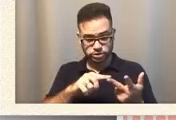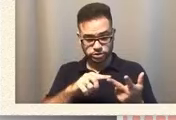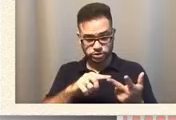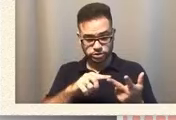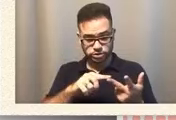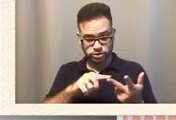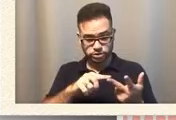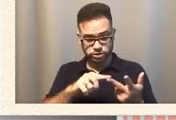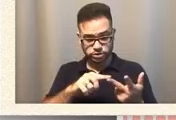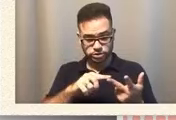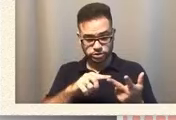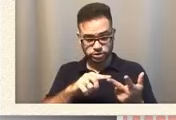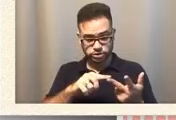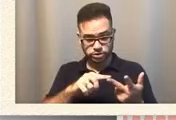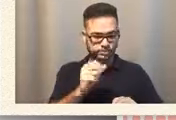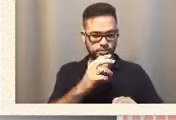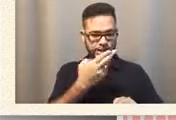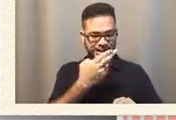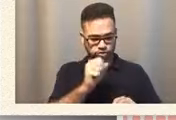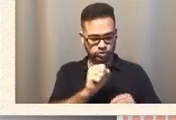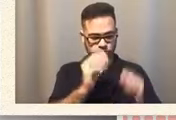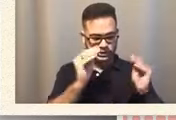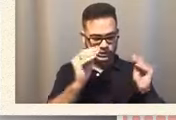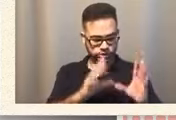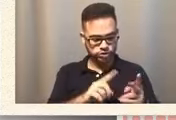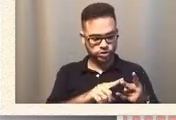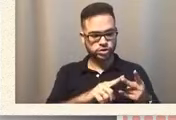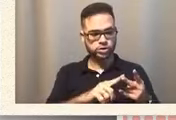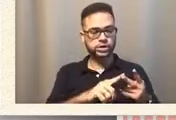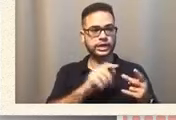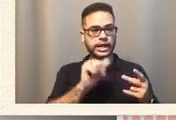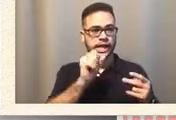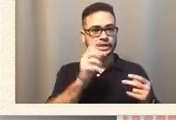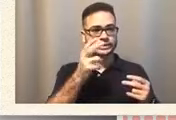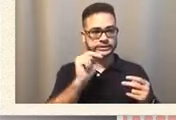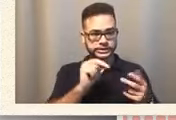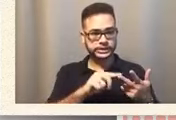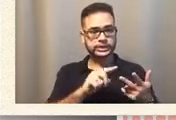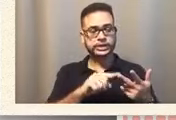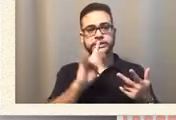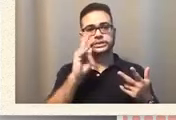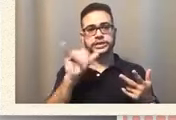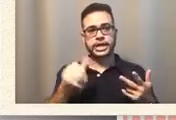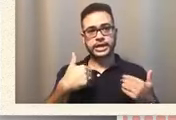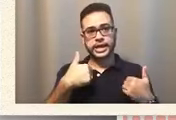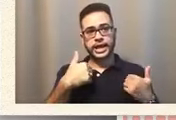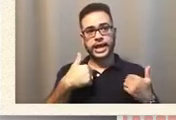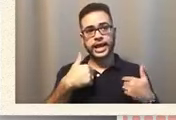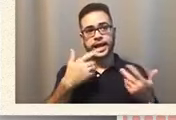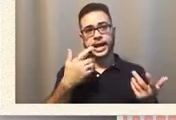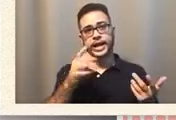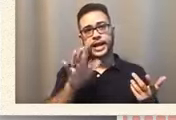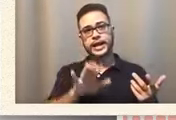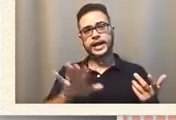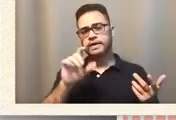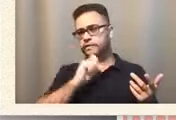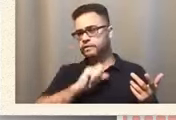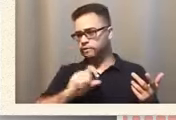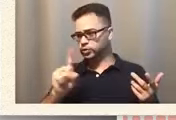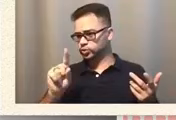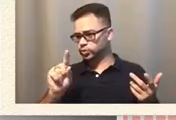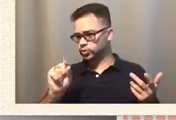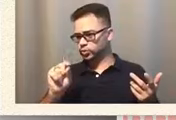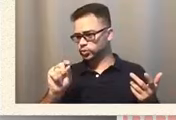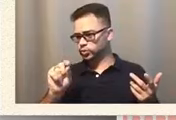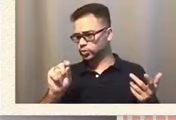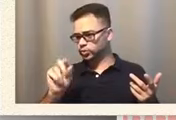her high school teacher is Allison. Kelly has a 20, how old is she? 25 year